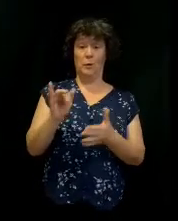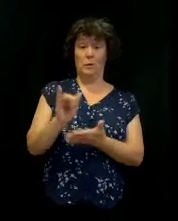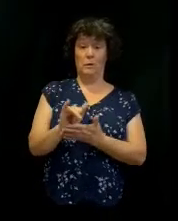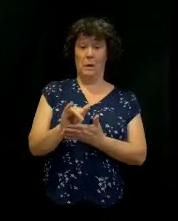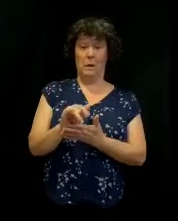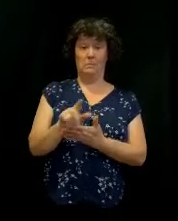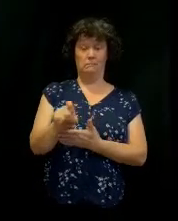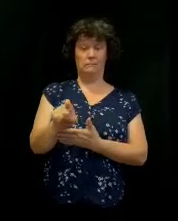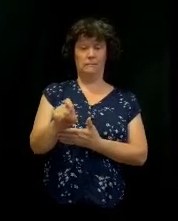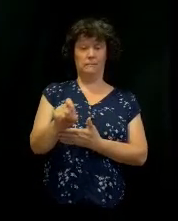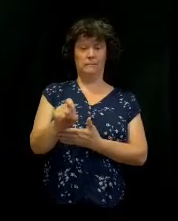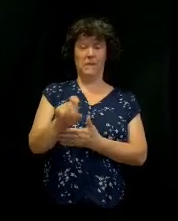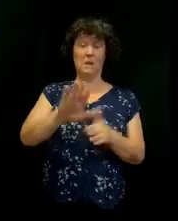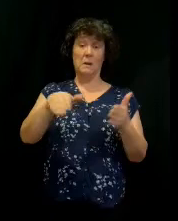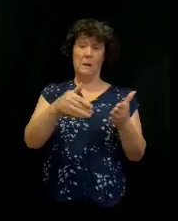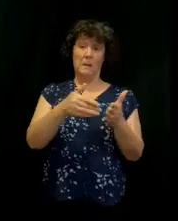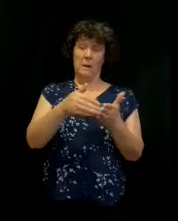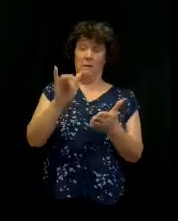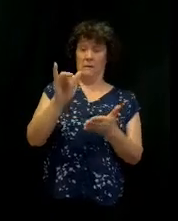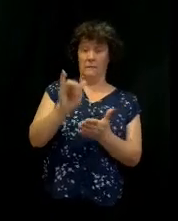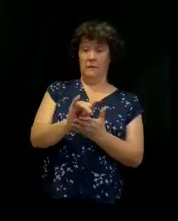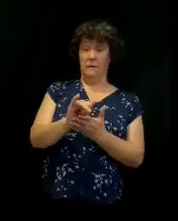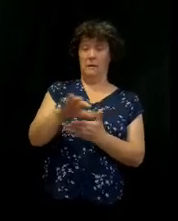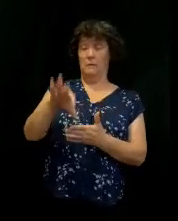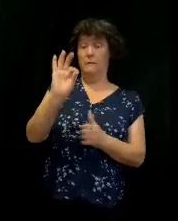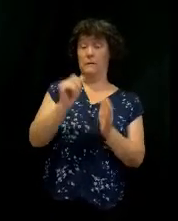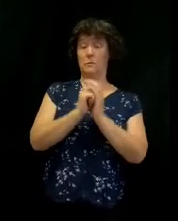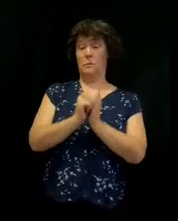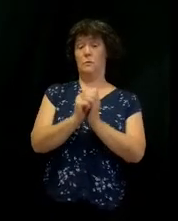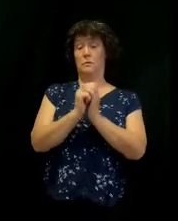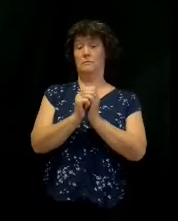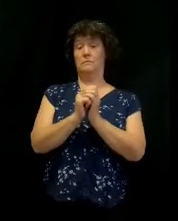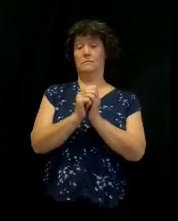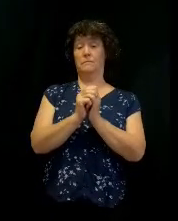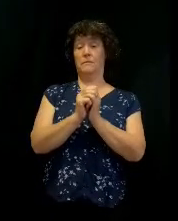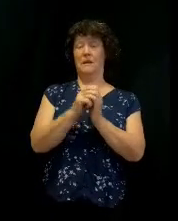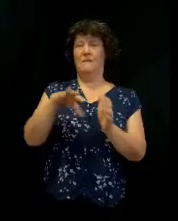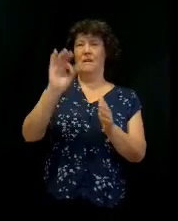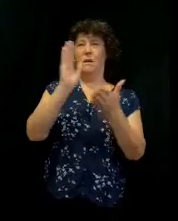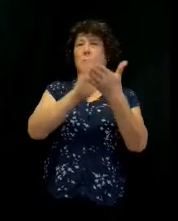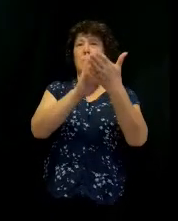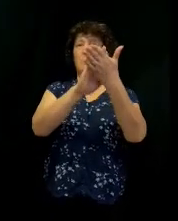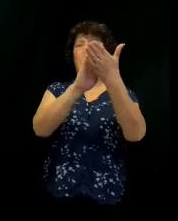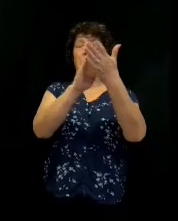Because it's in the middle of that, that we'll find worship, and we'll find the presence of the Lord.